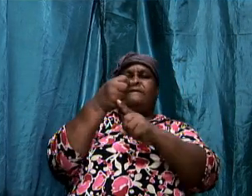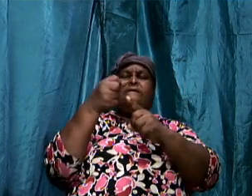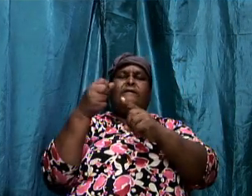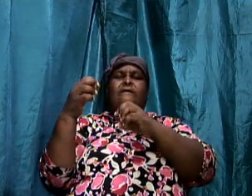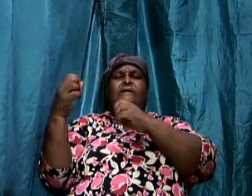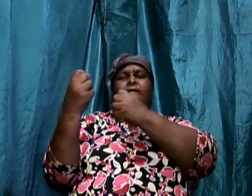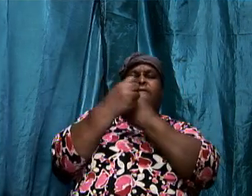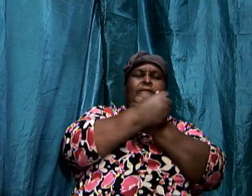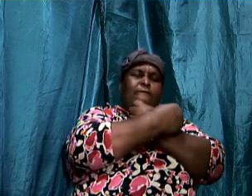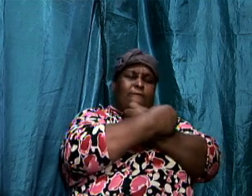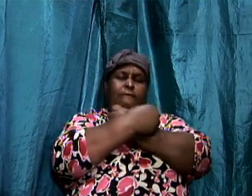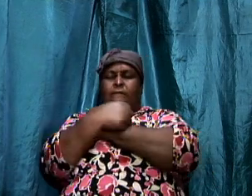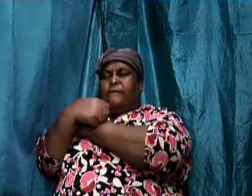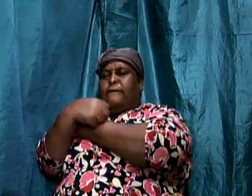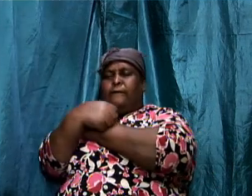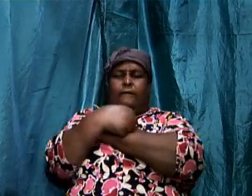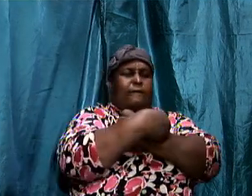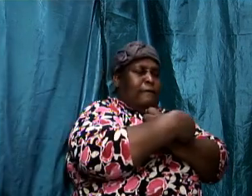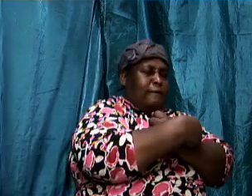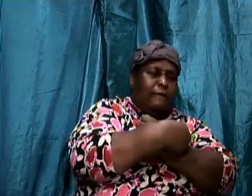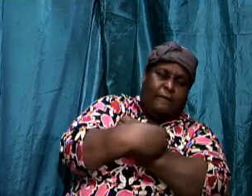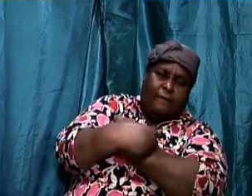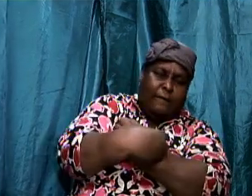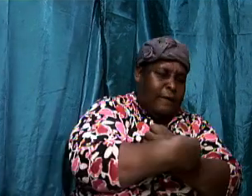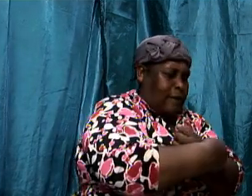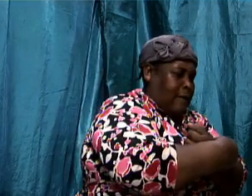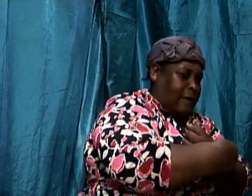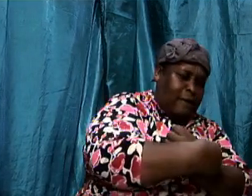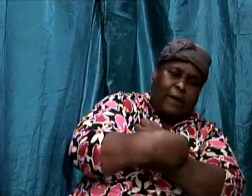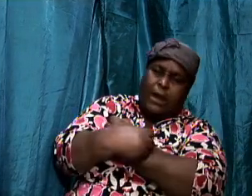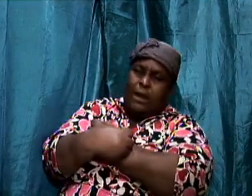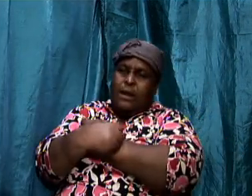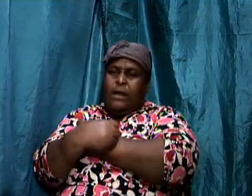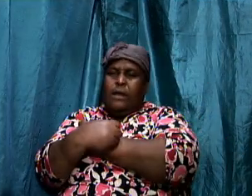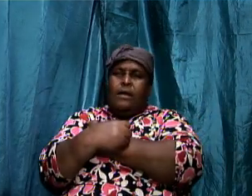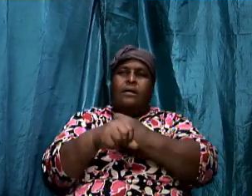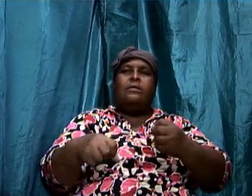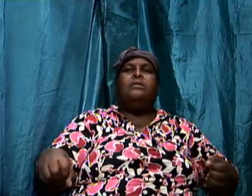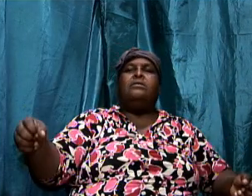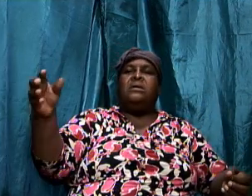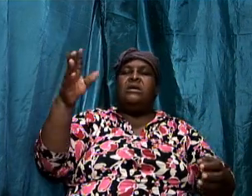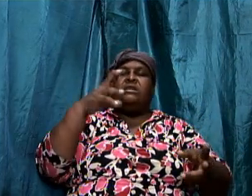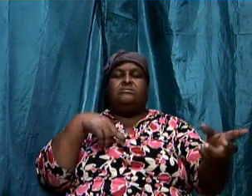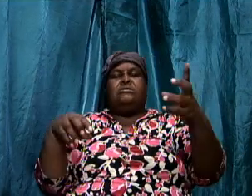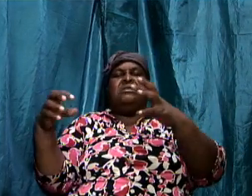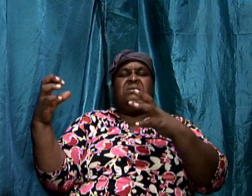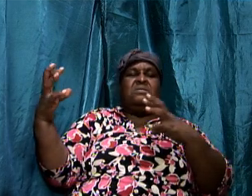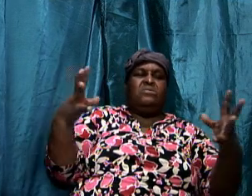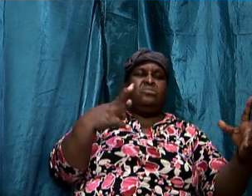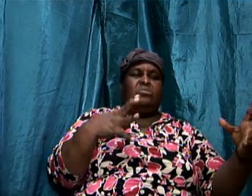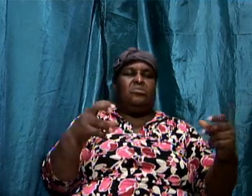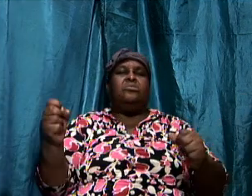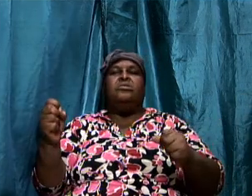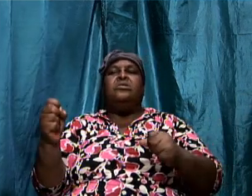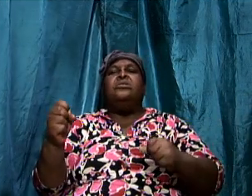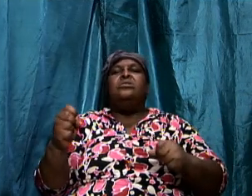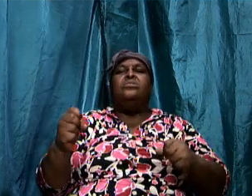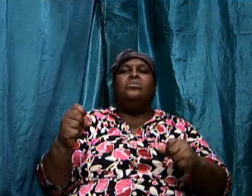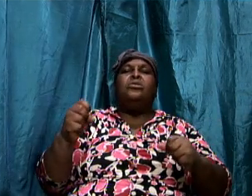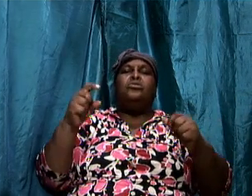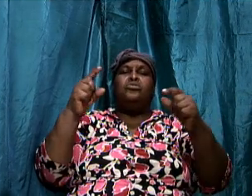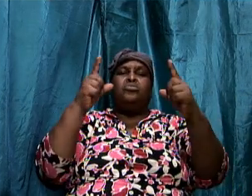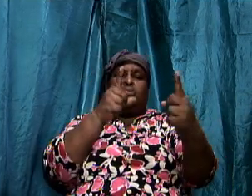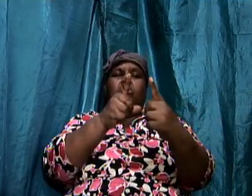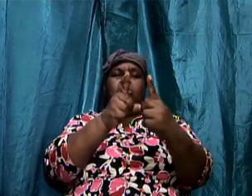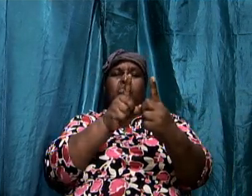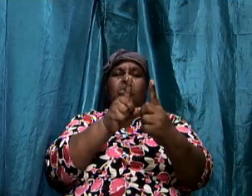to the trying to bring each other to the ground wrestling a hand-to-hand combat and it is one of